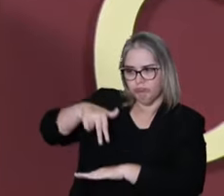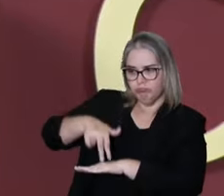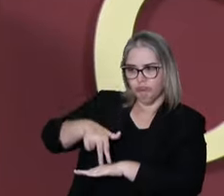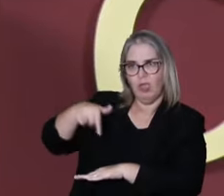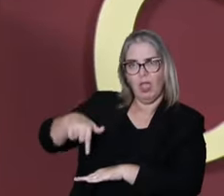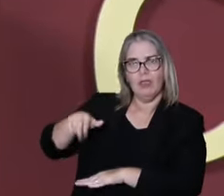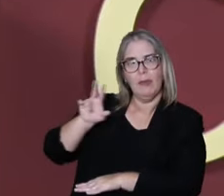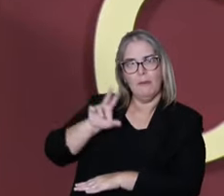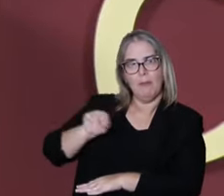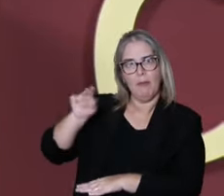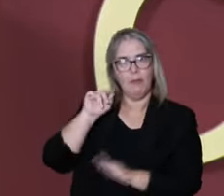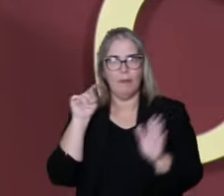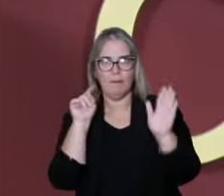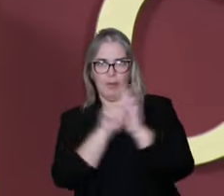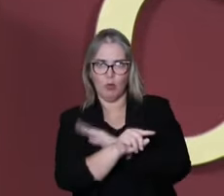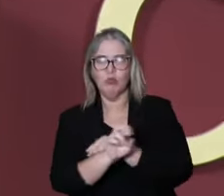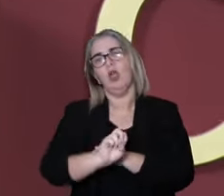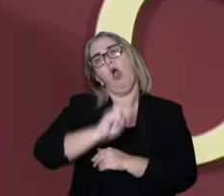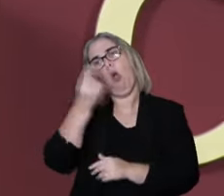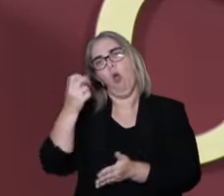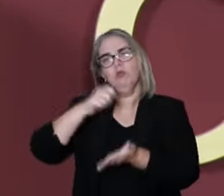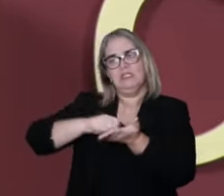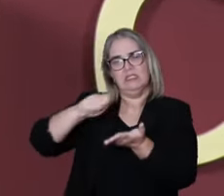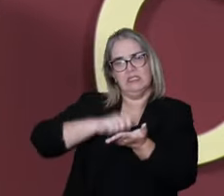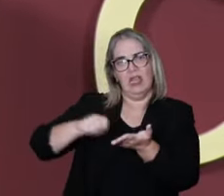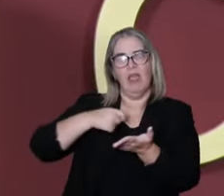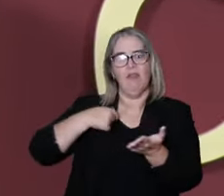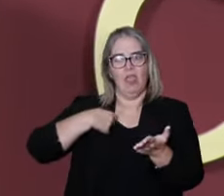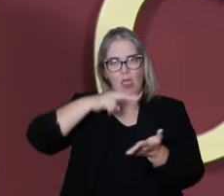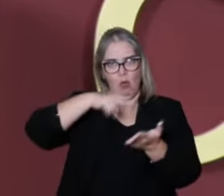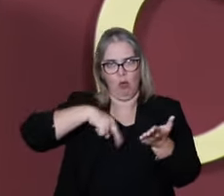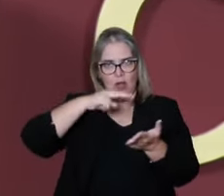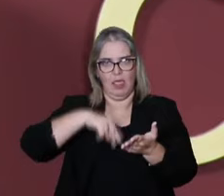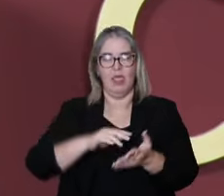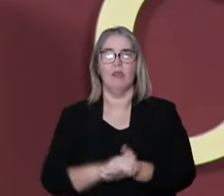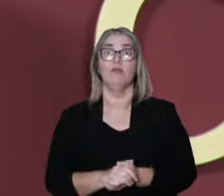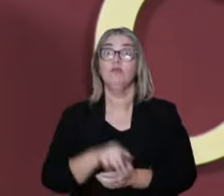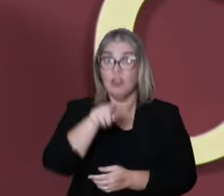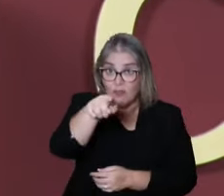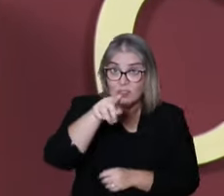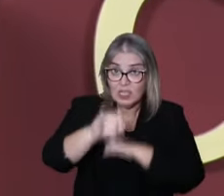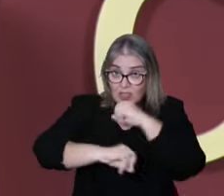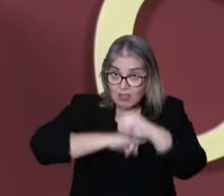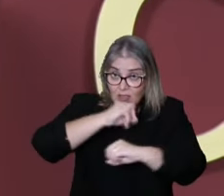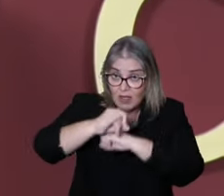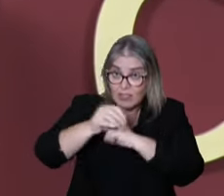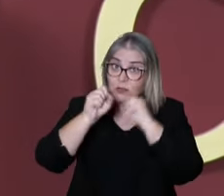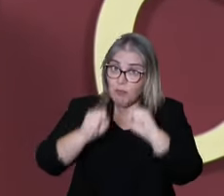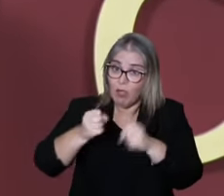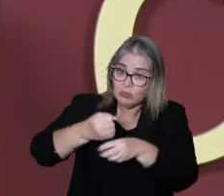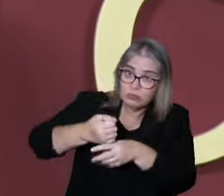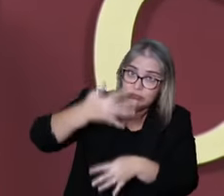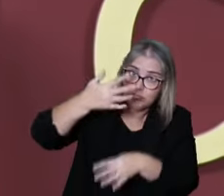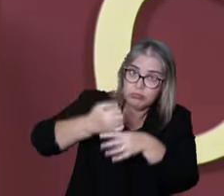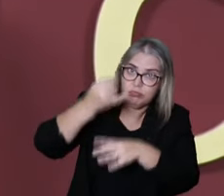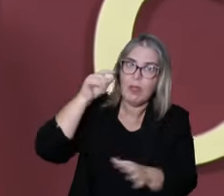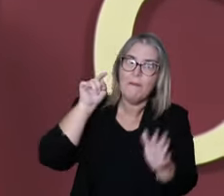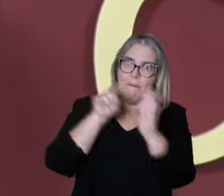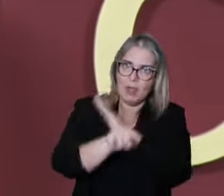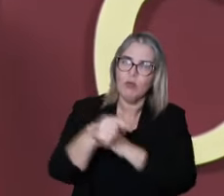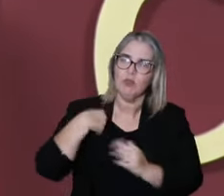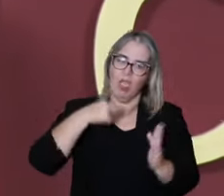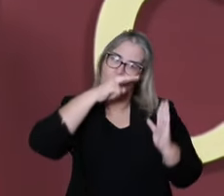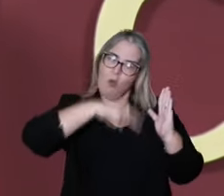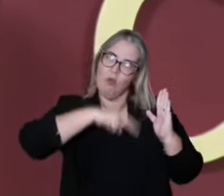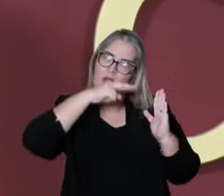just raise your hand and you can ask on the microphone. Or you can write down on a paper. can read it and on the internet, just write down on the